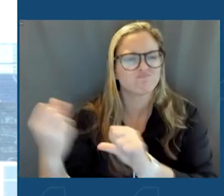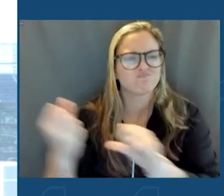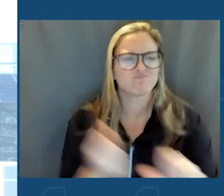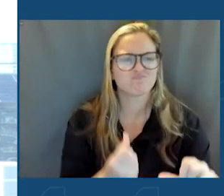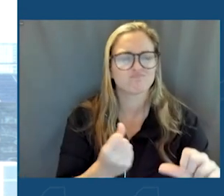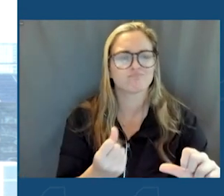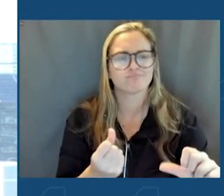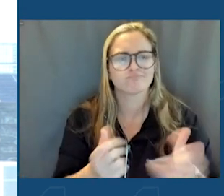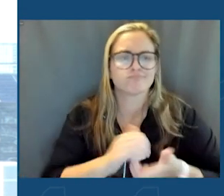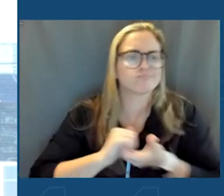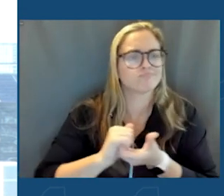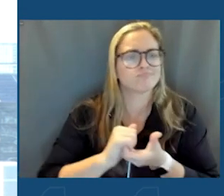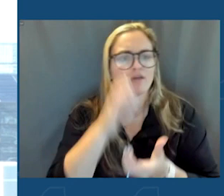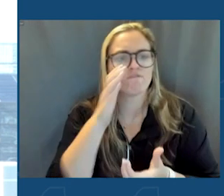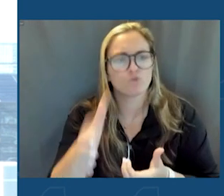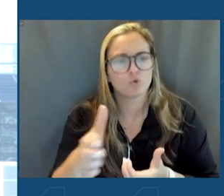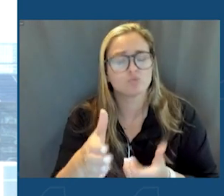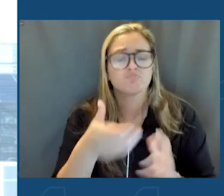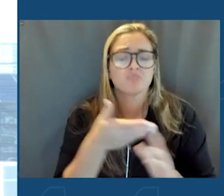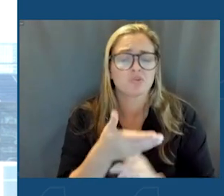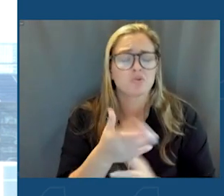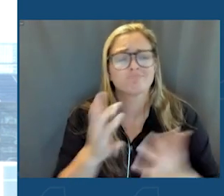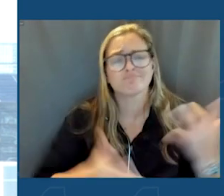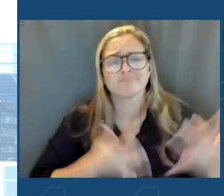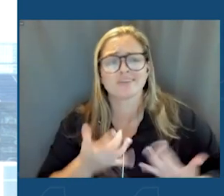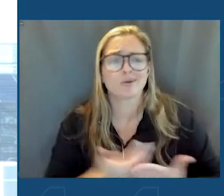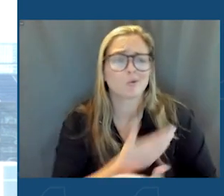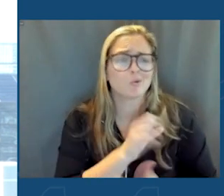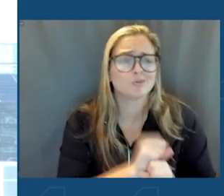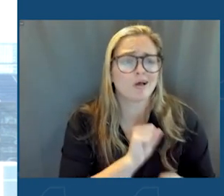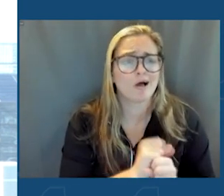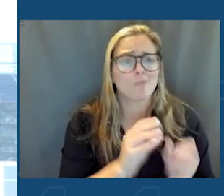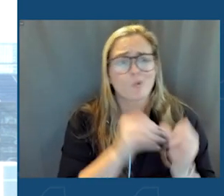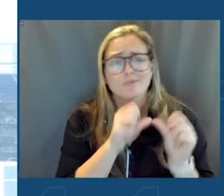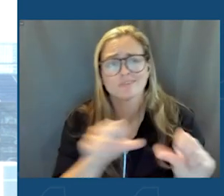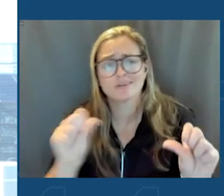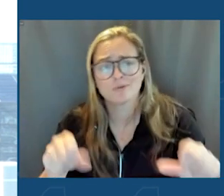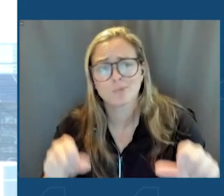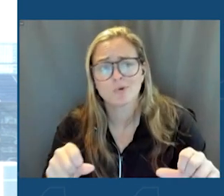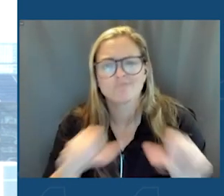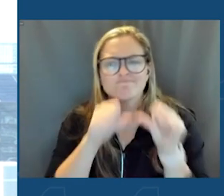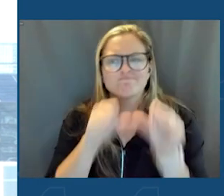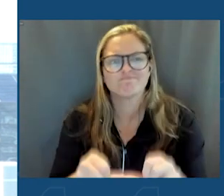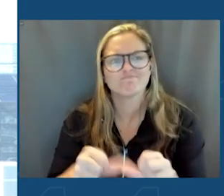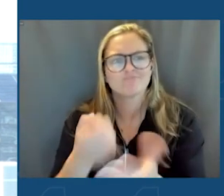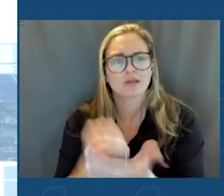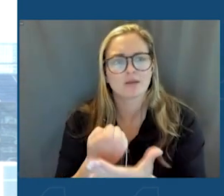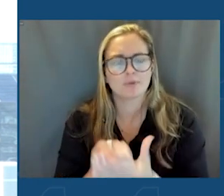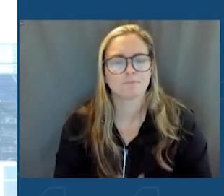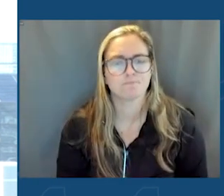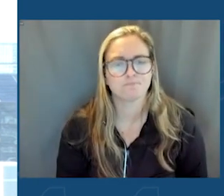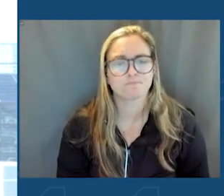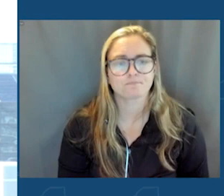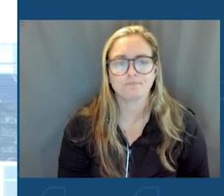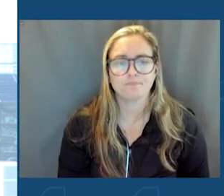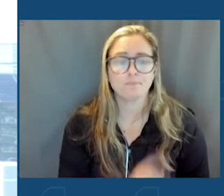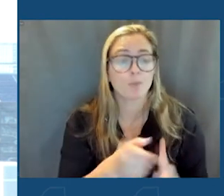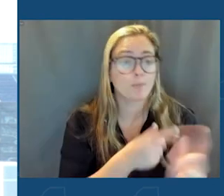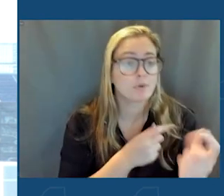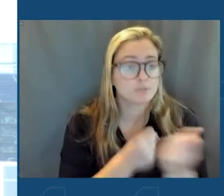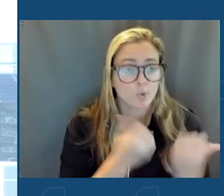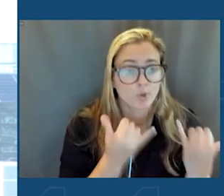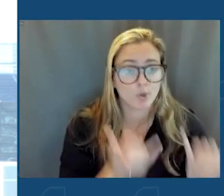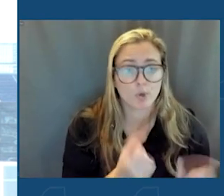and through that, creating exciting new jobs in a more sustainable and resilient economy. It's about supporting our current